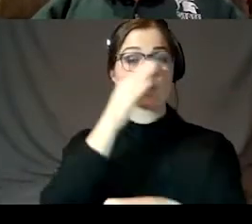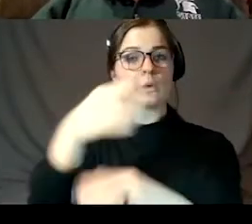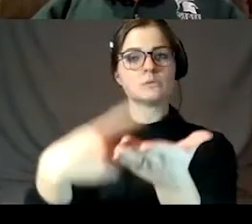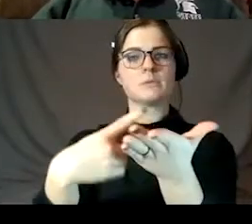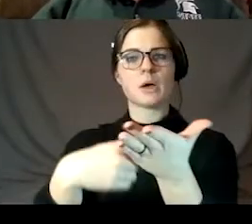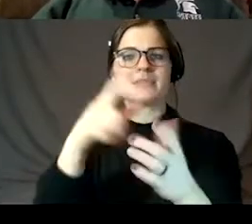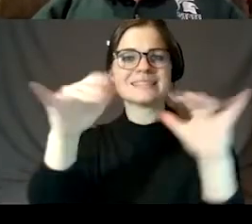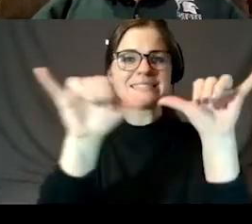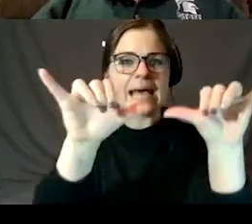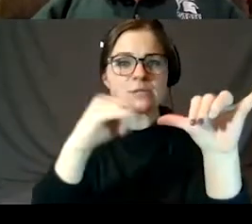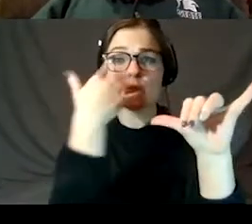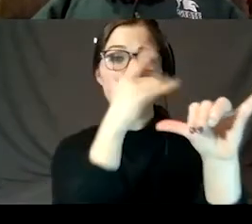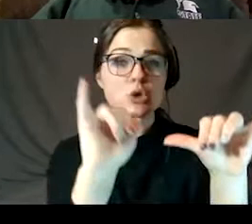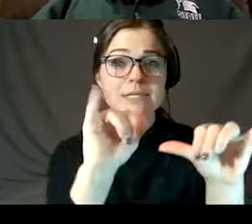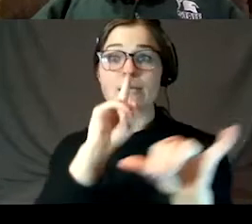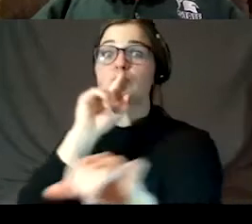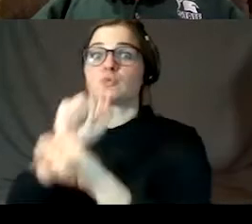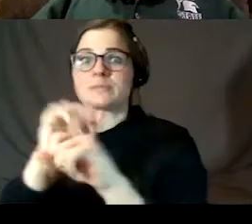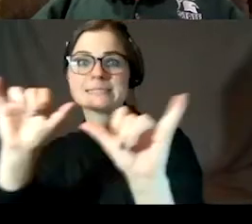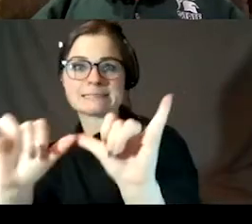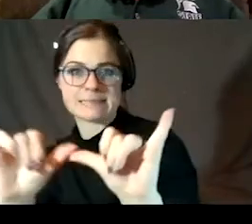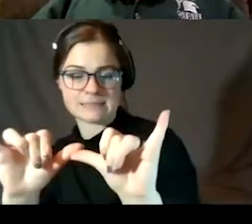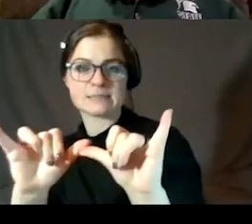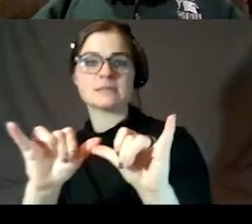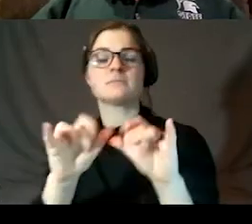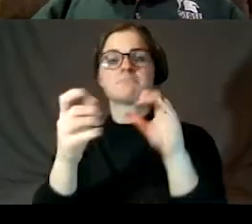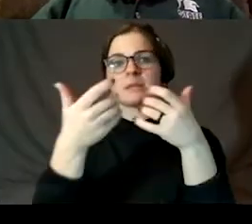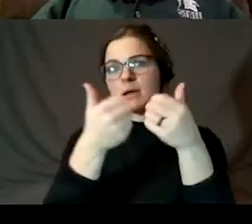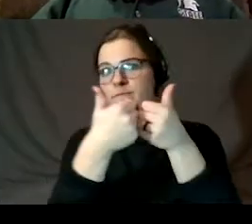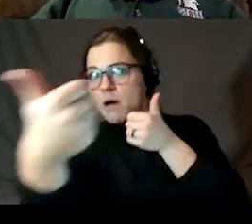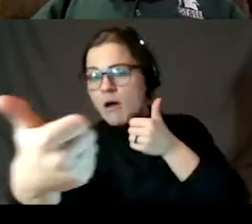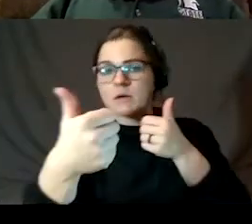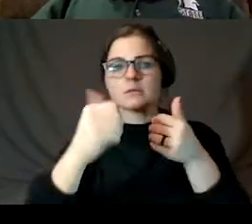the moon, the distance and the shape of the moon, and how all these things were discovered.